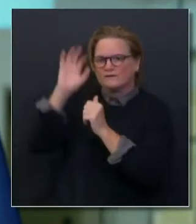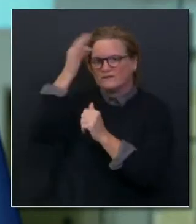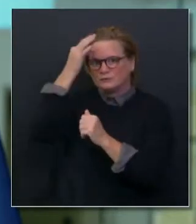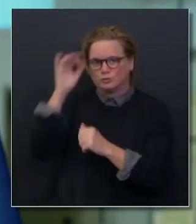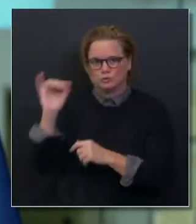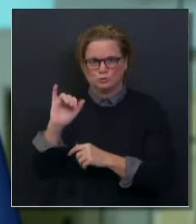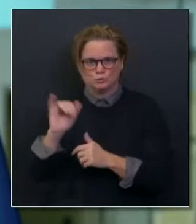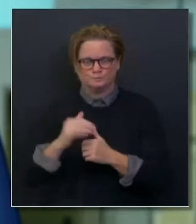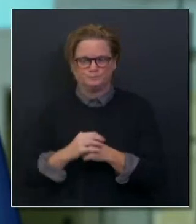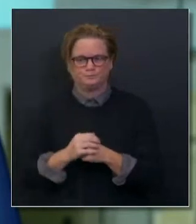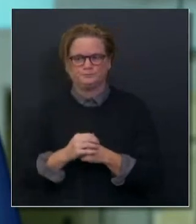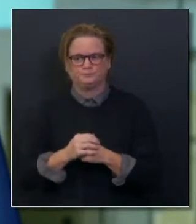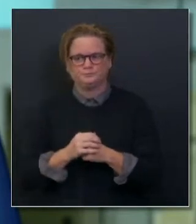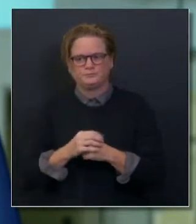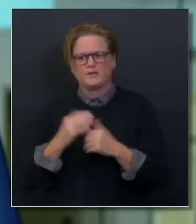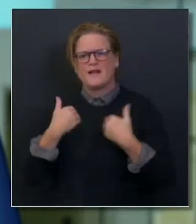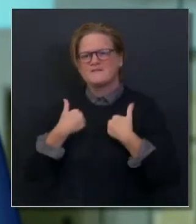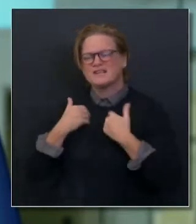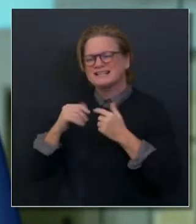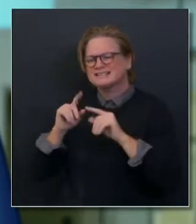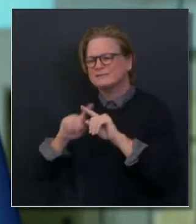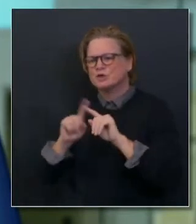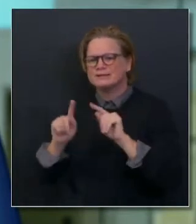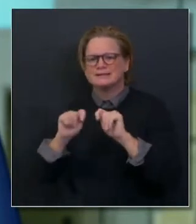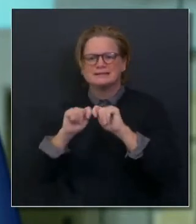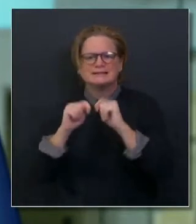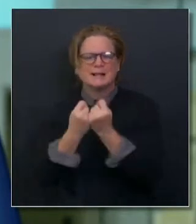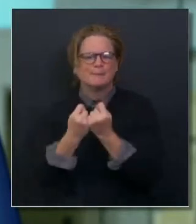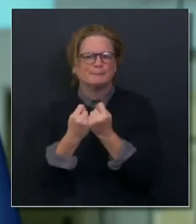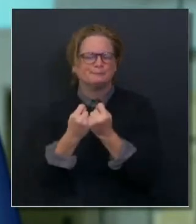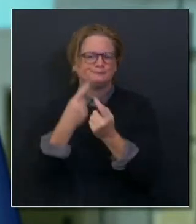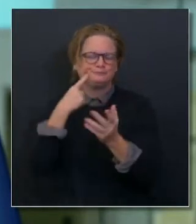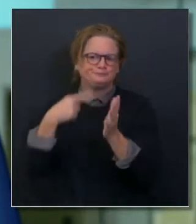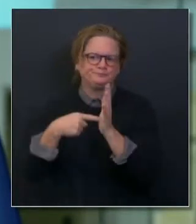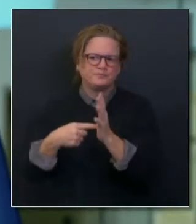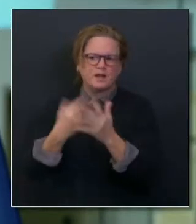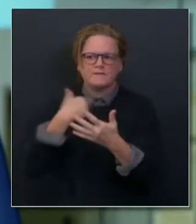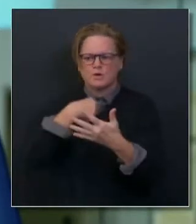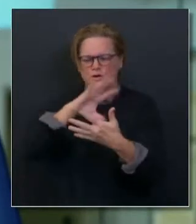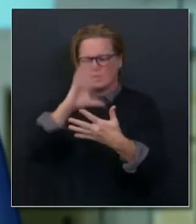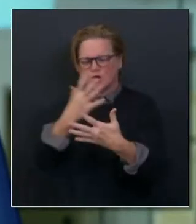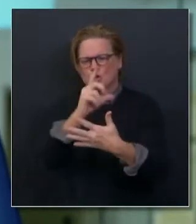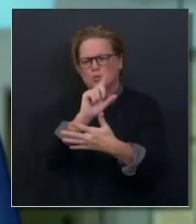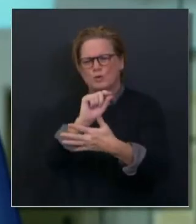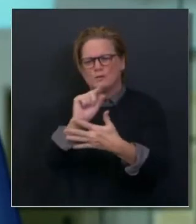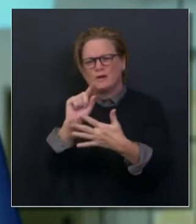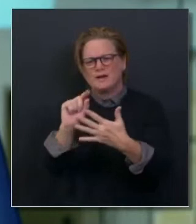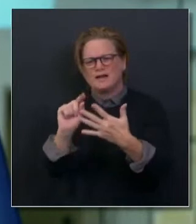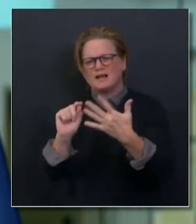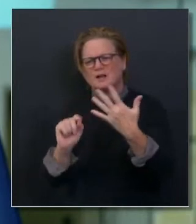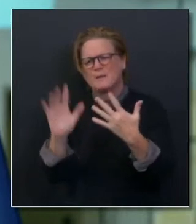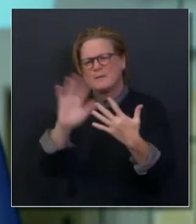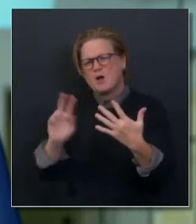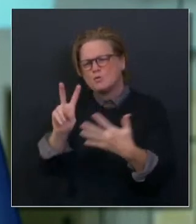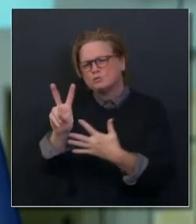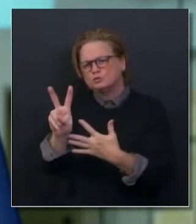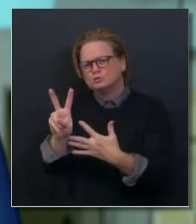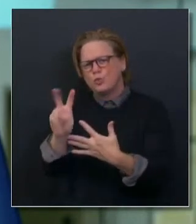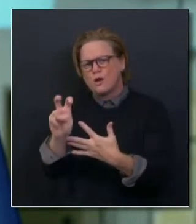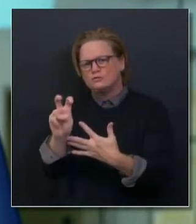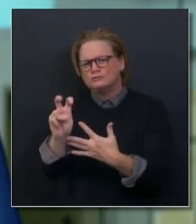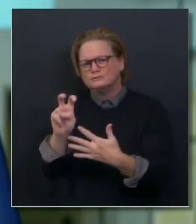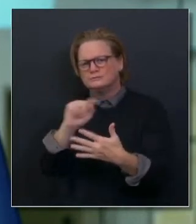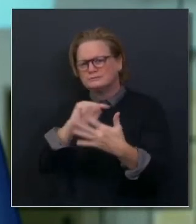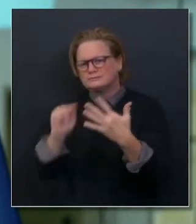these Department of Defense medical personnel. And that request is outstanding. We've received, and we're very grateful, those